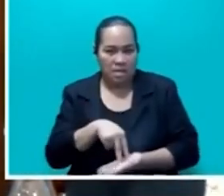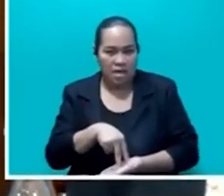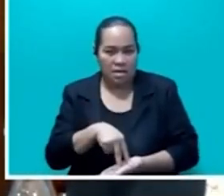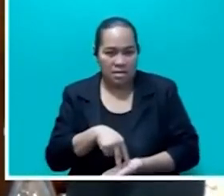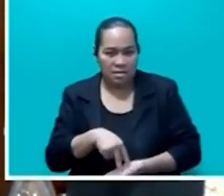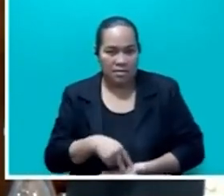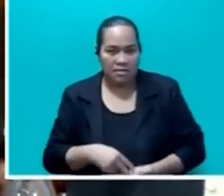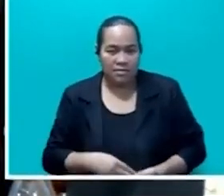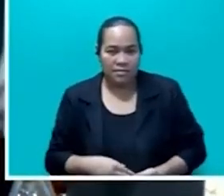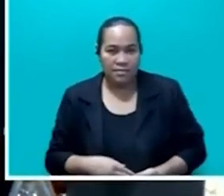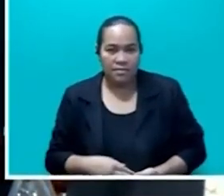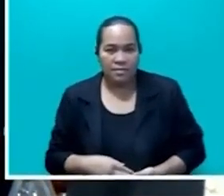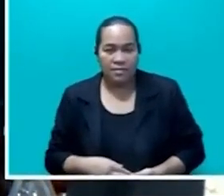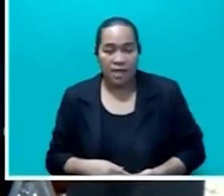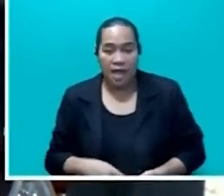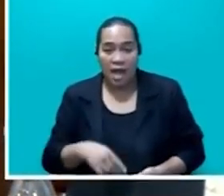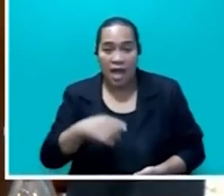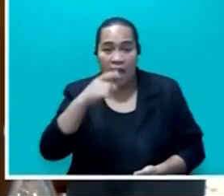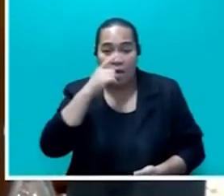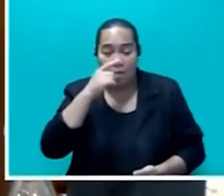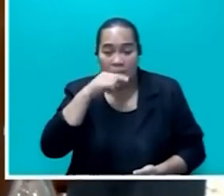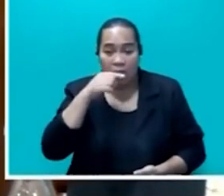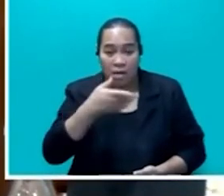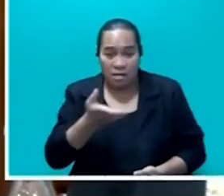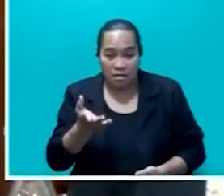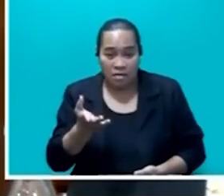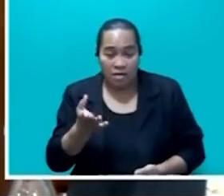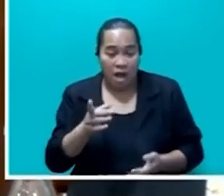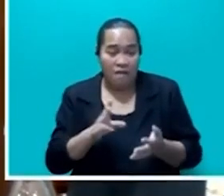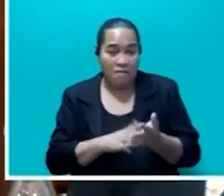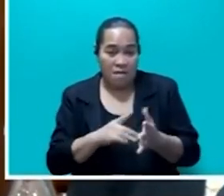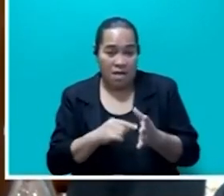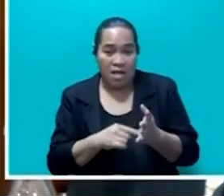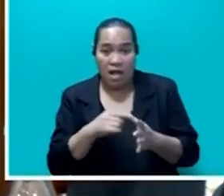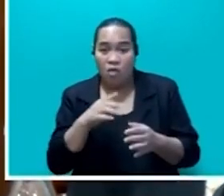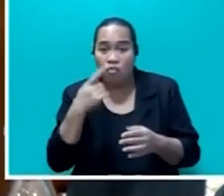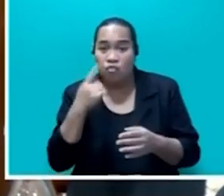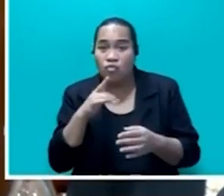that the people of Omatalevu, throughout Fiji, and all over,